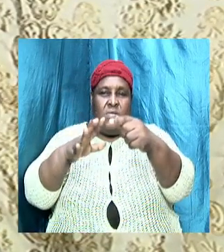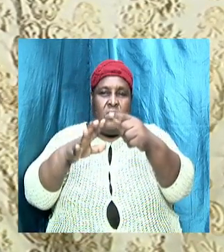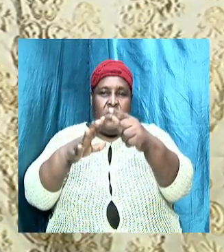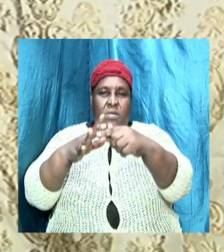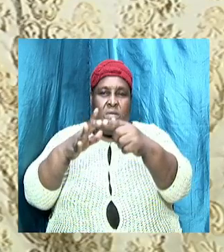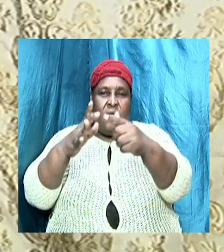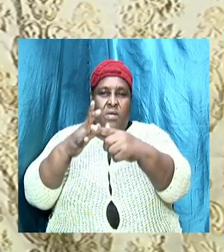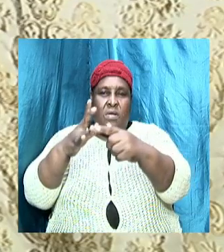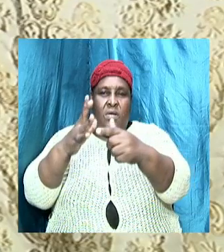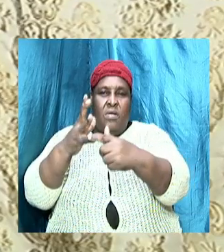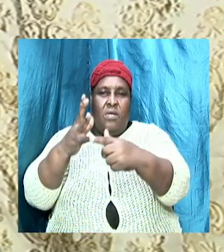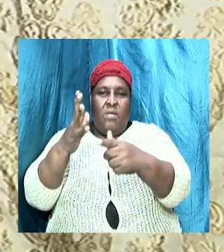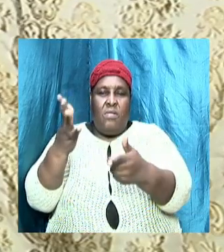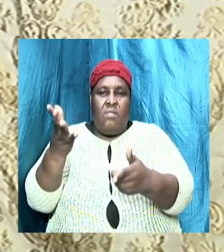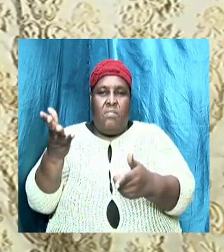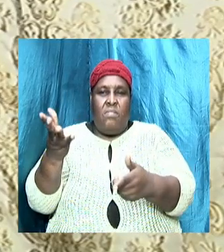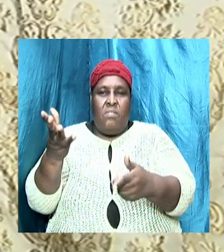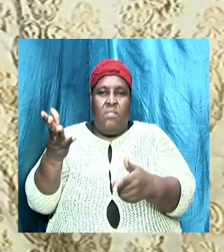obtaining